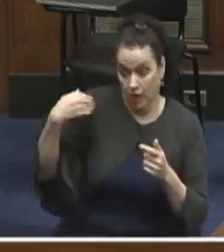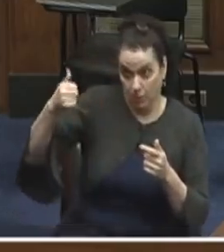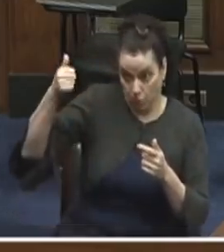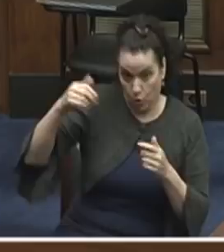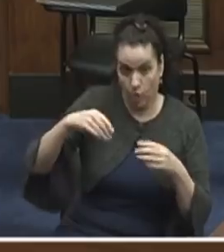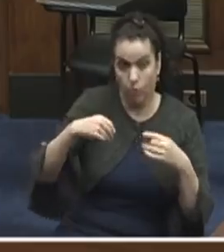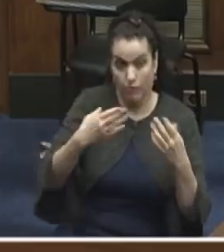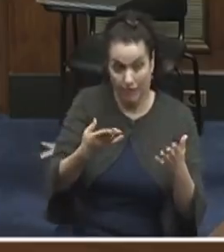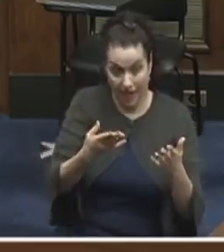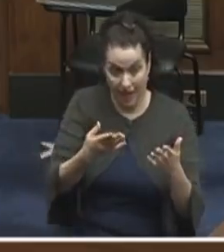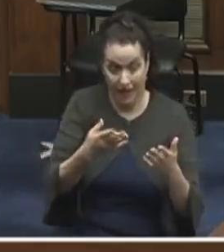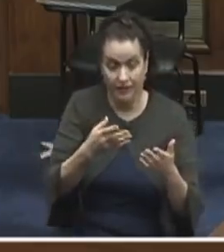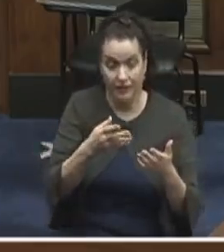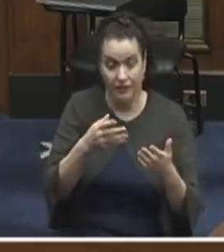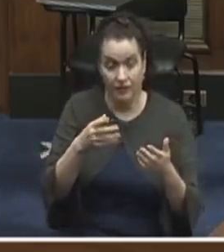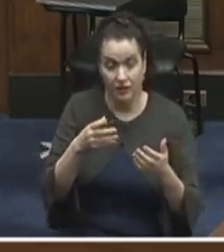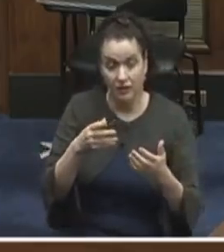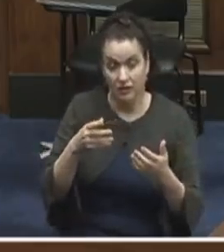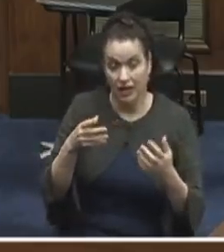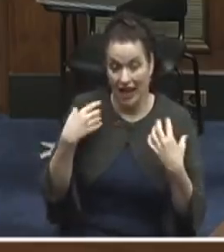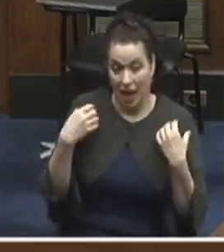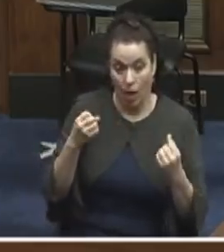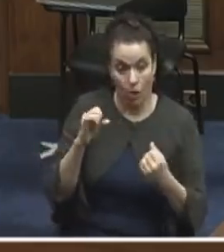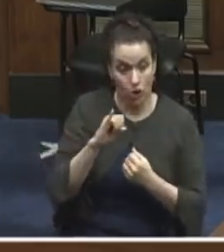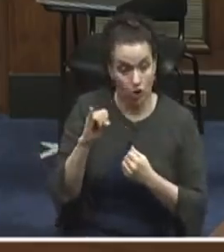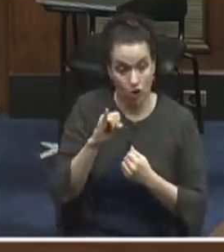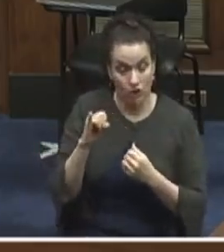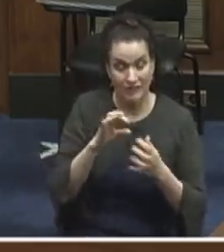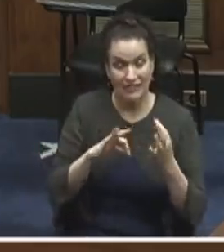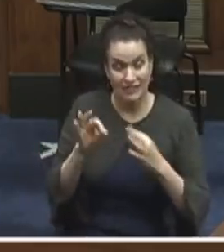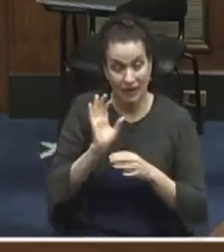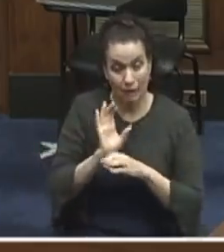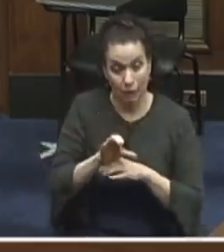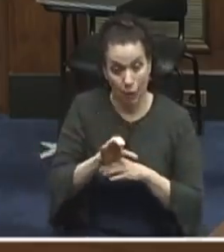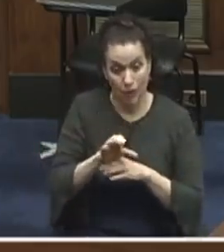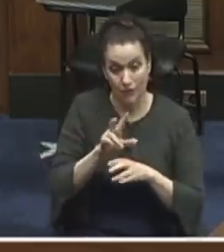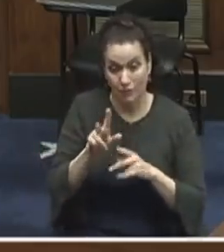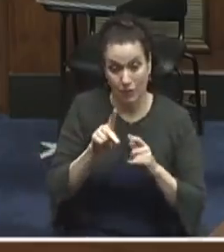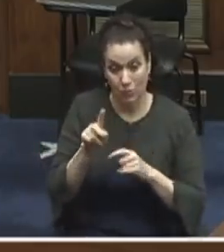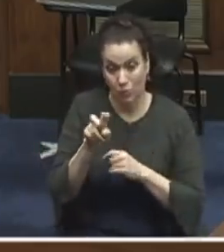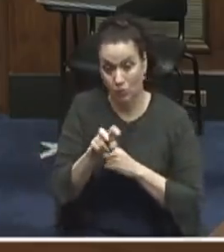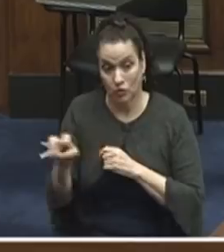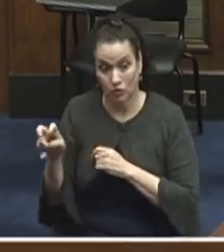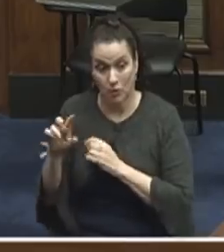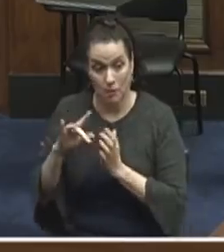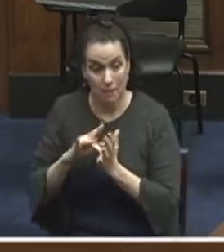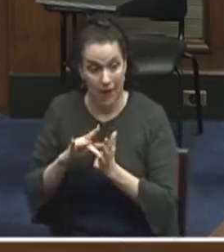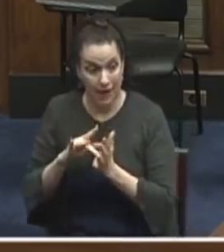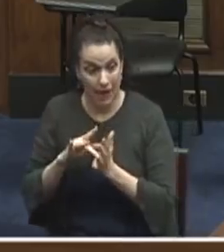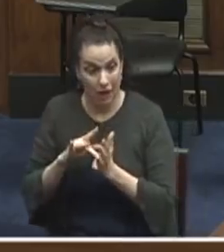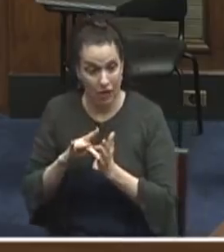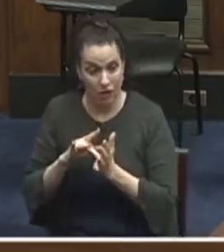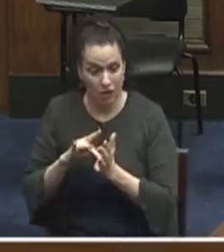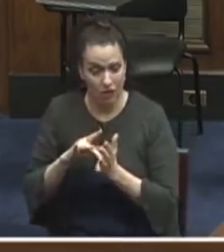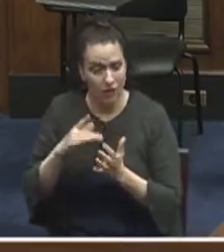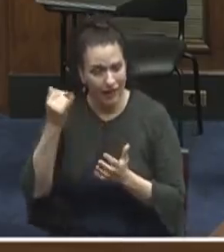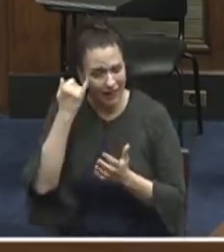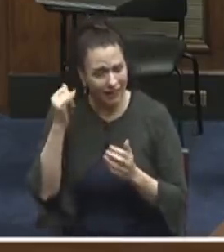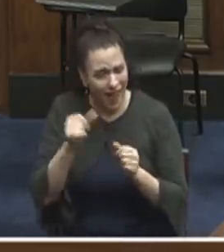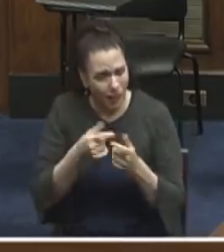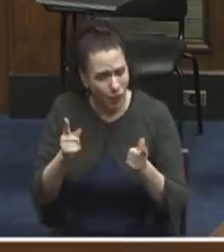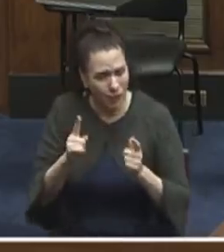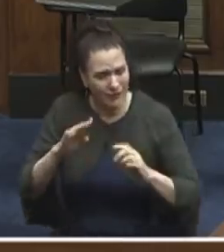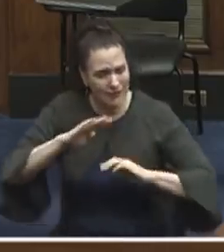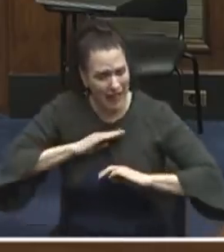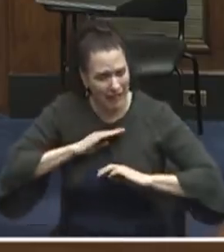everybody was happy with, and to move to a Medicaid model. The question I would ask you is,